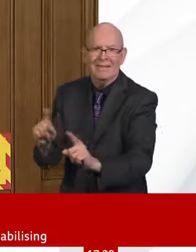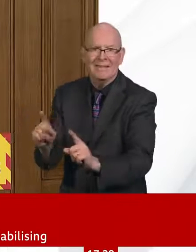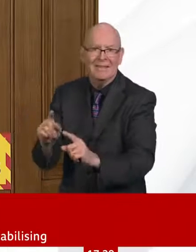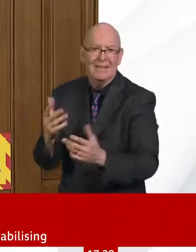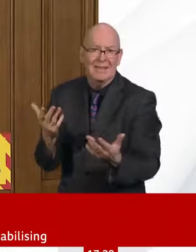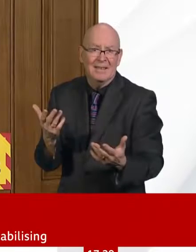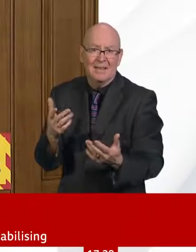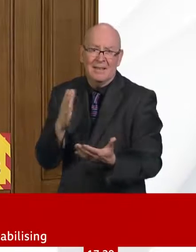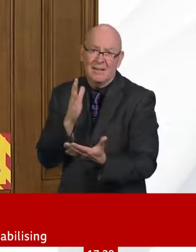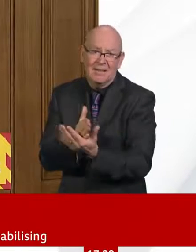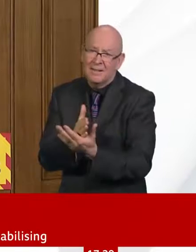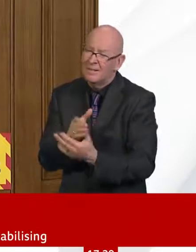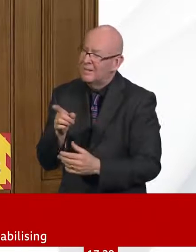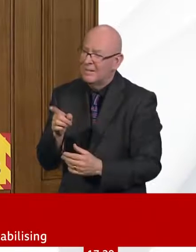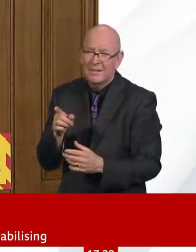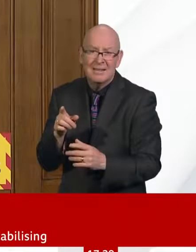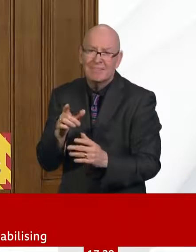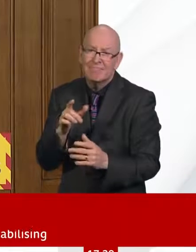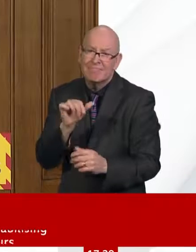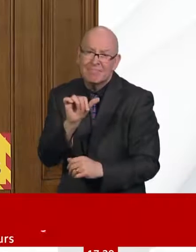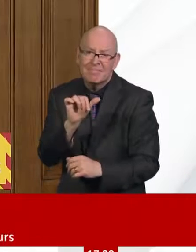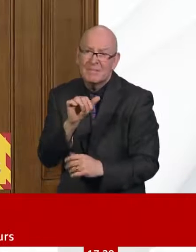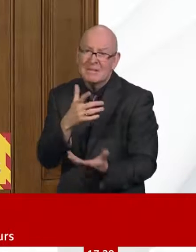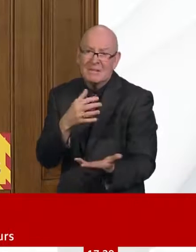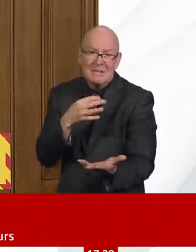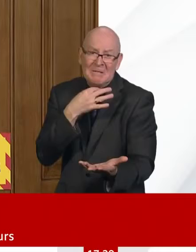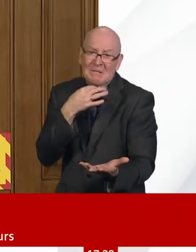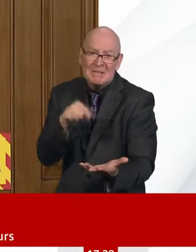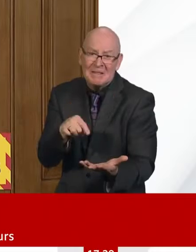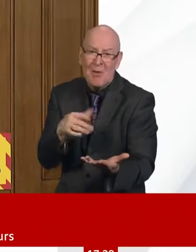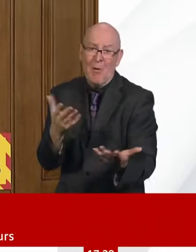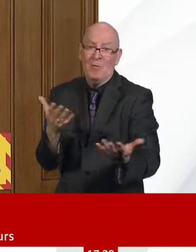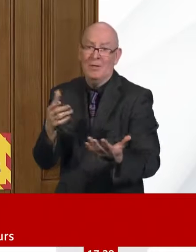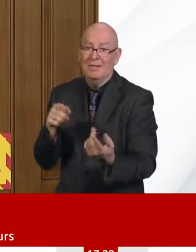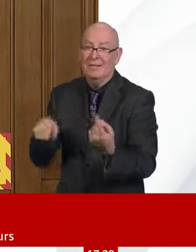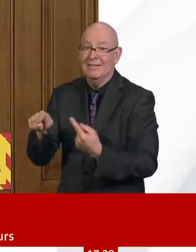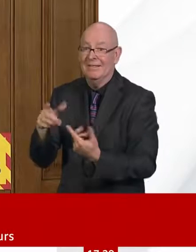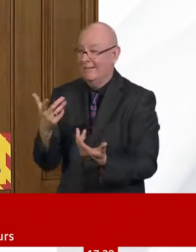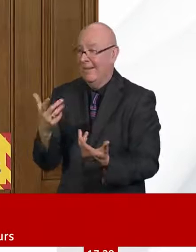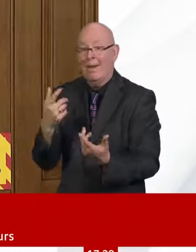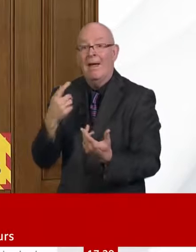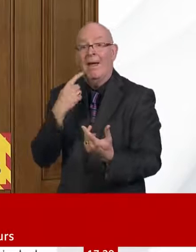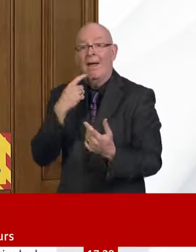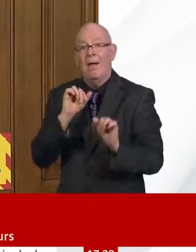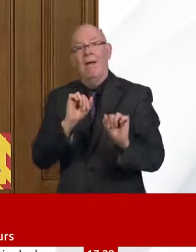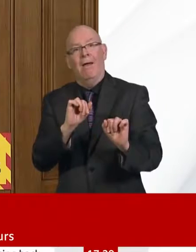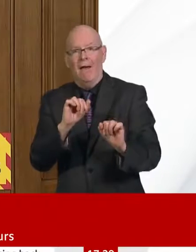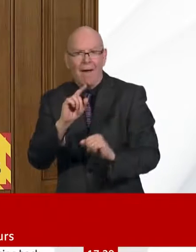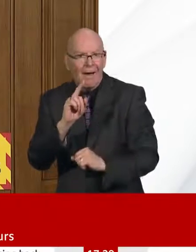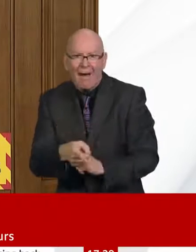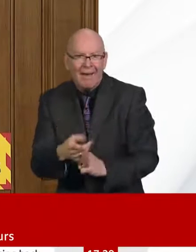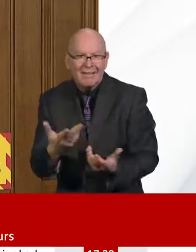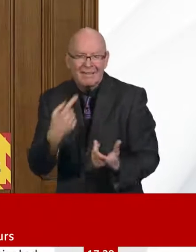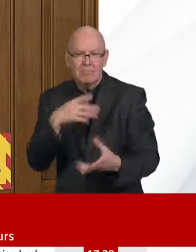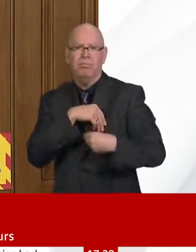guidance will be in there providing advice, doing testing, and arranging for the mitigation of harm to those